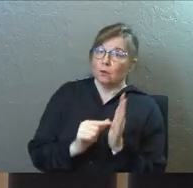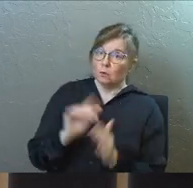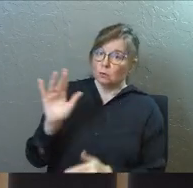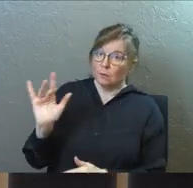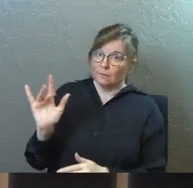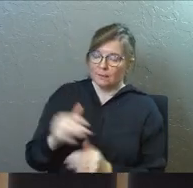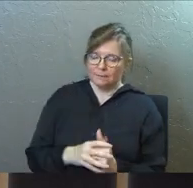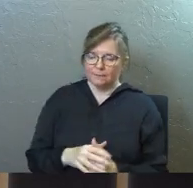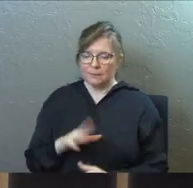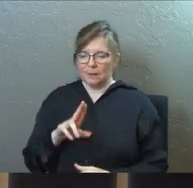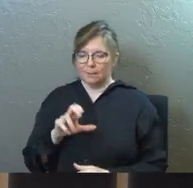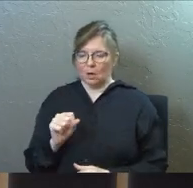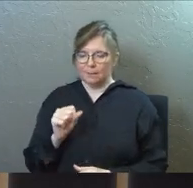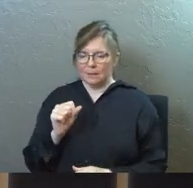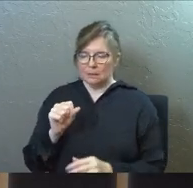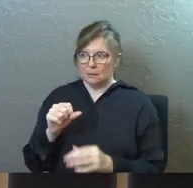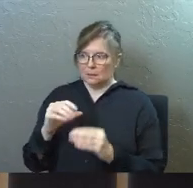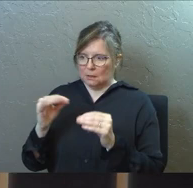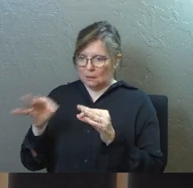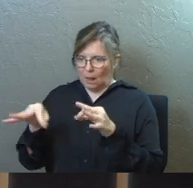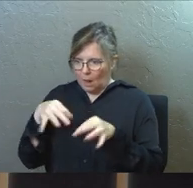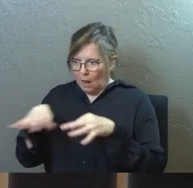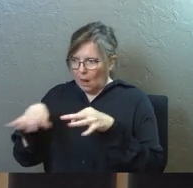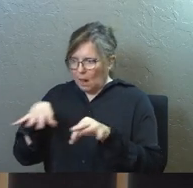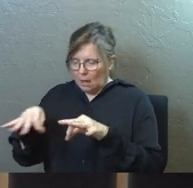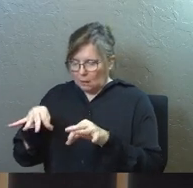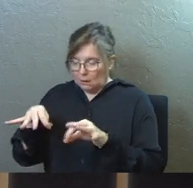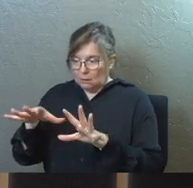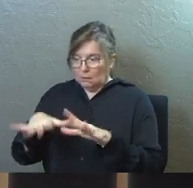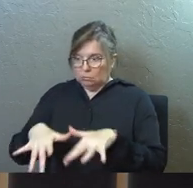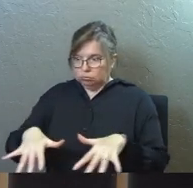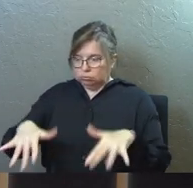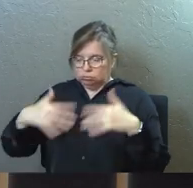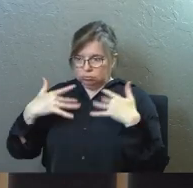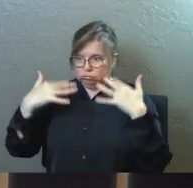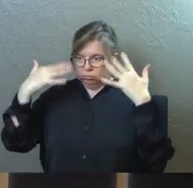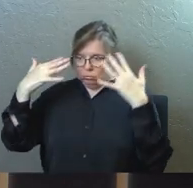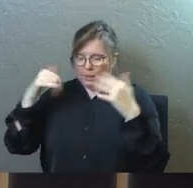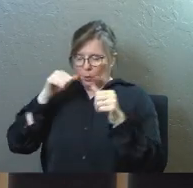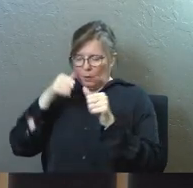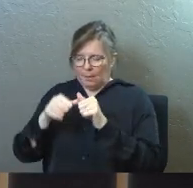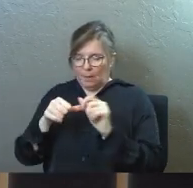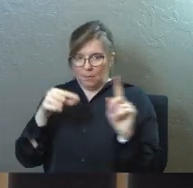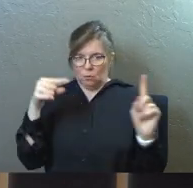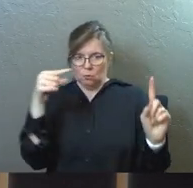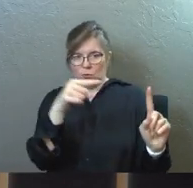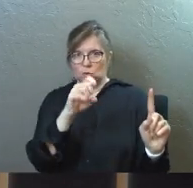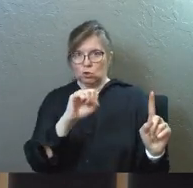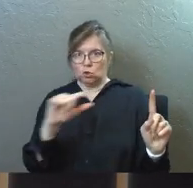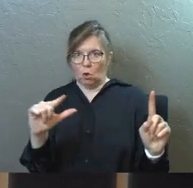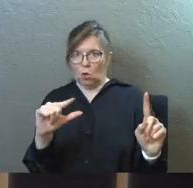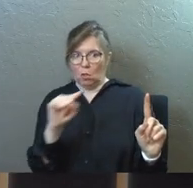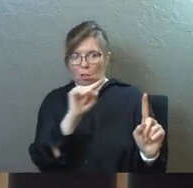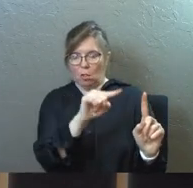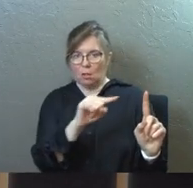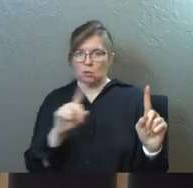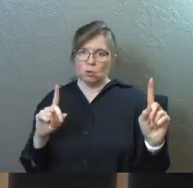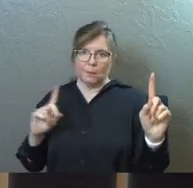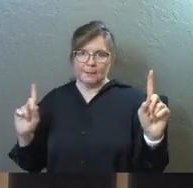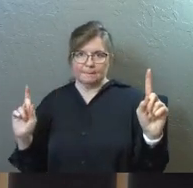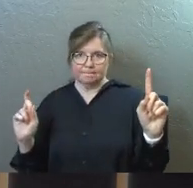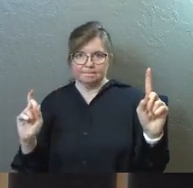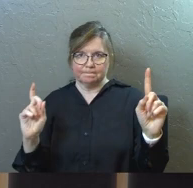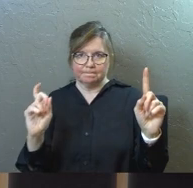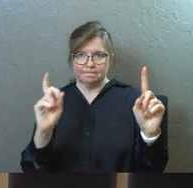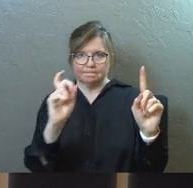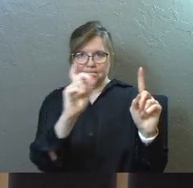Barnabas remembers Saul, and he decides to go up to Tarsus to see Saul, do I have the second map of the day, there's